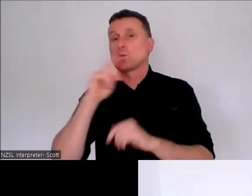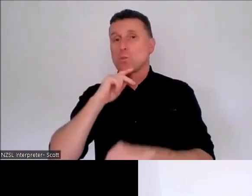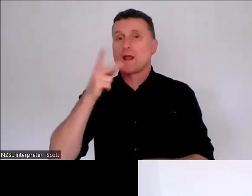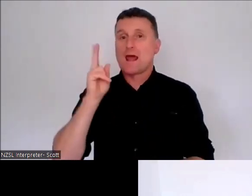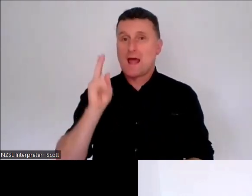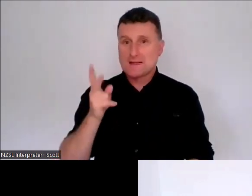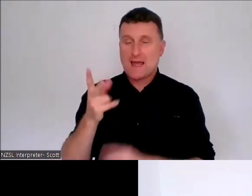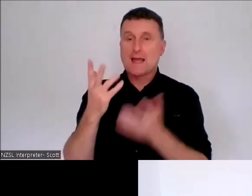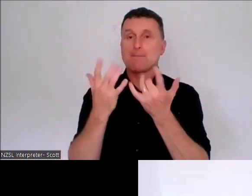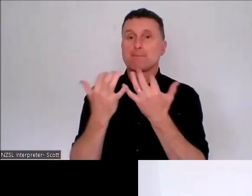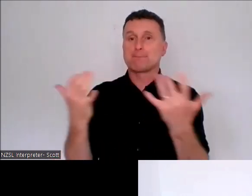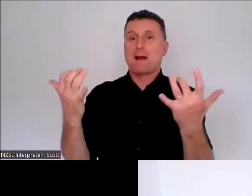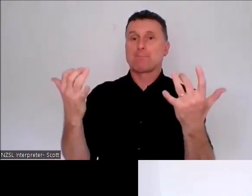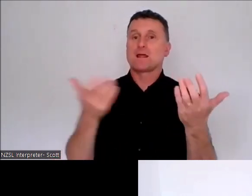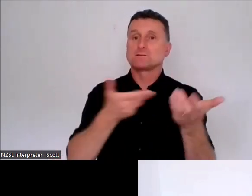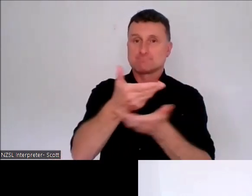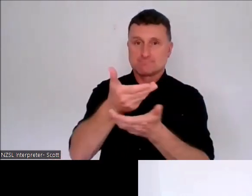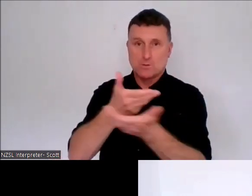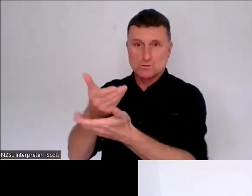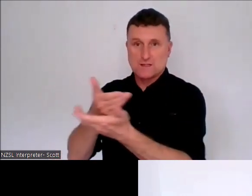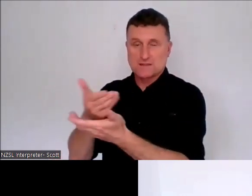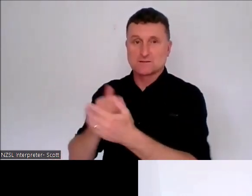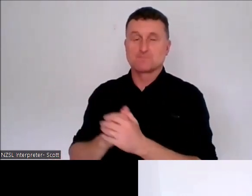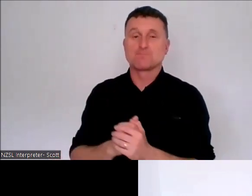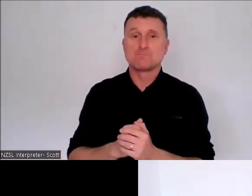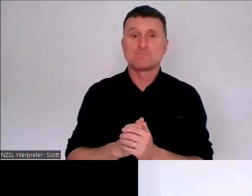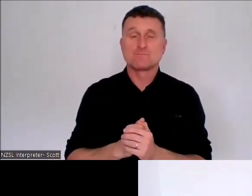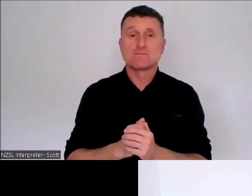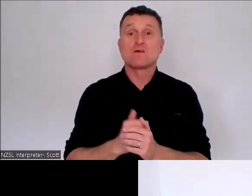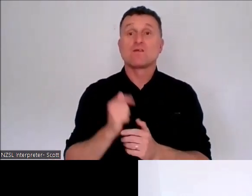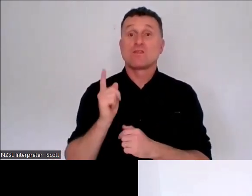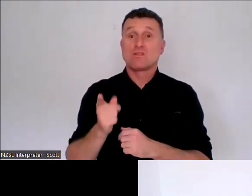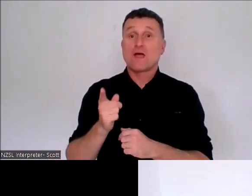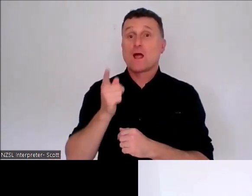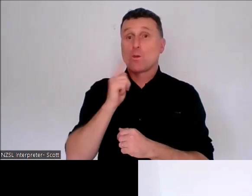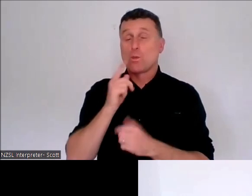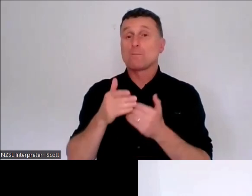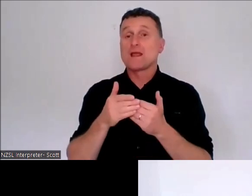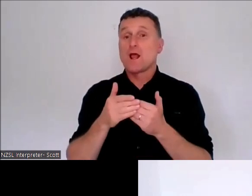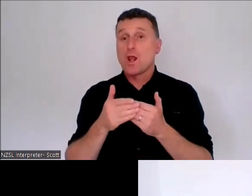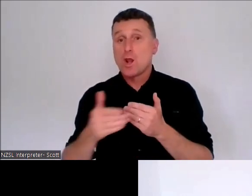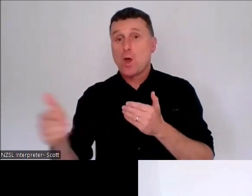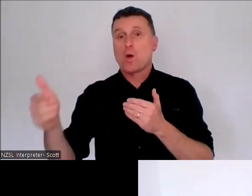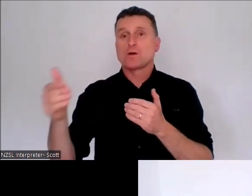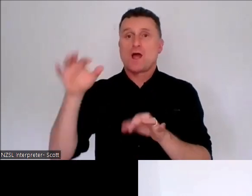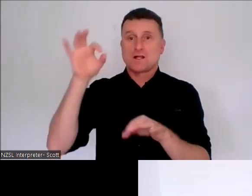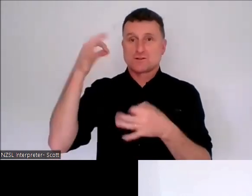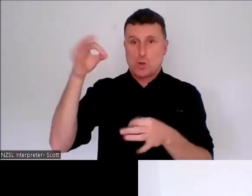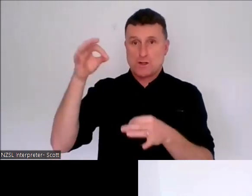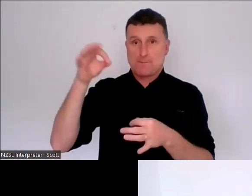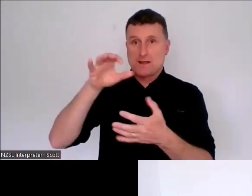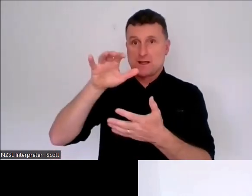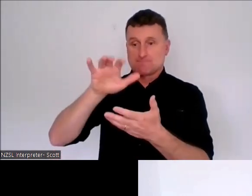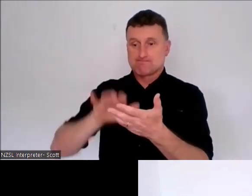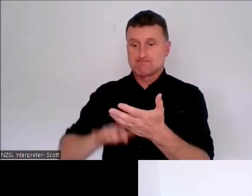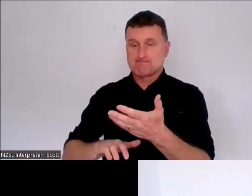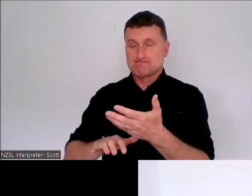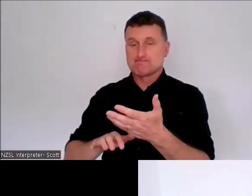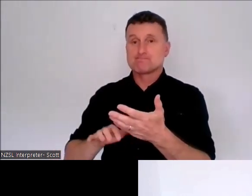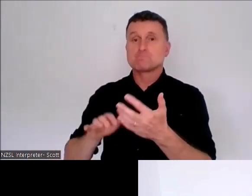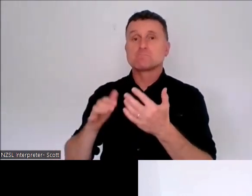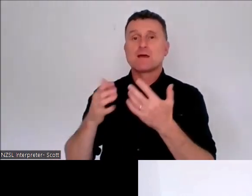public consultation will be supported by a longer consultation document, and that will set out